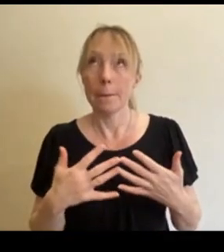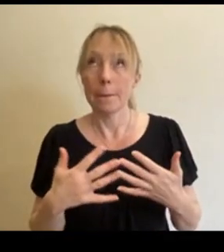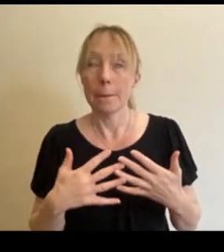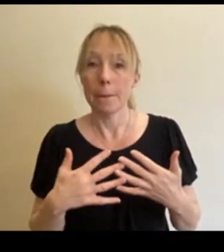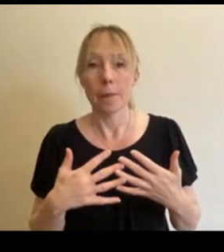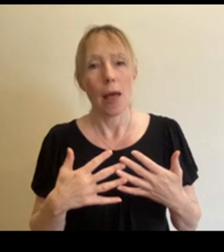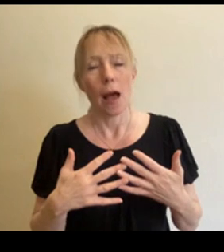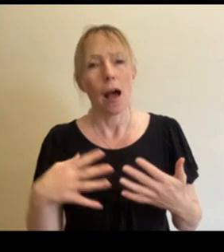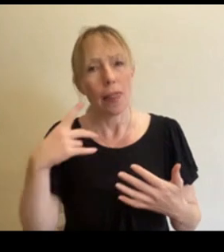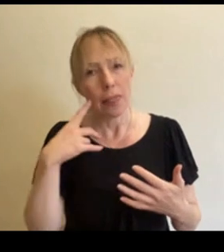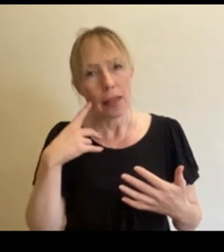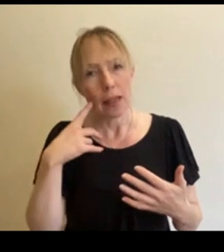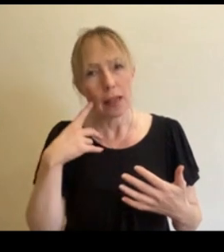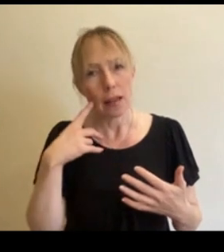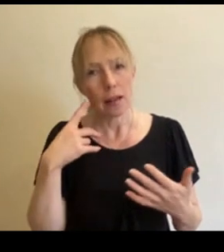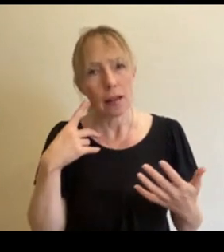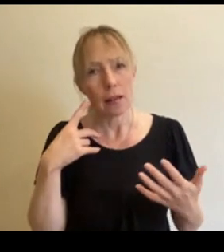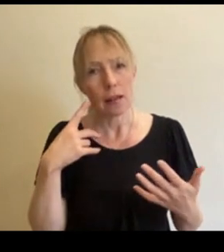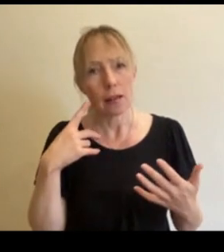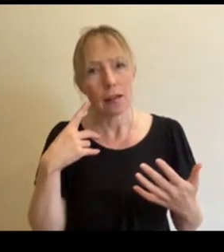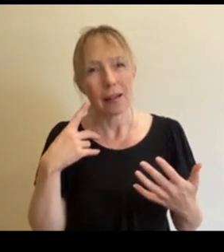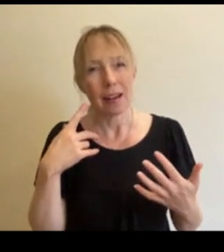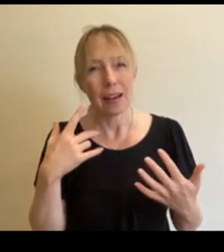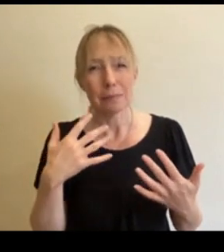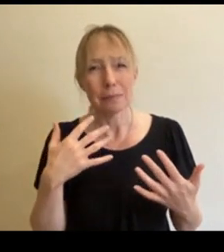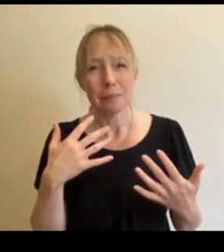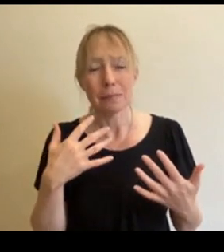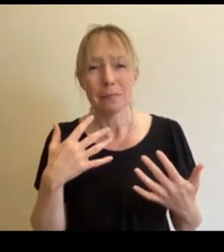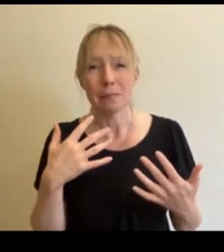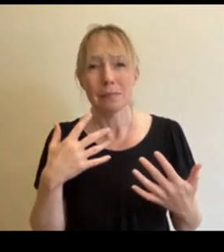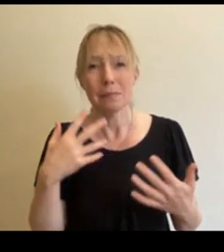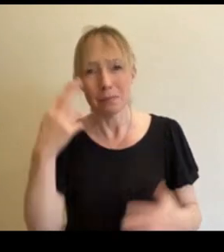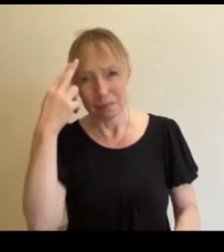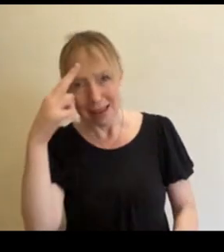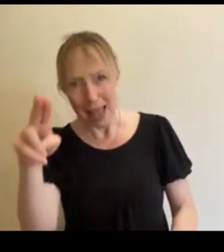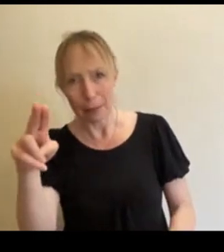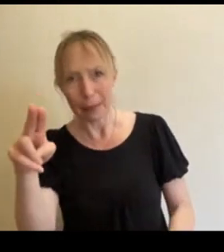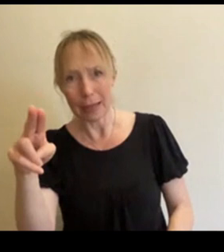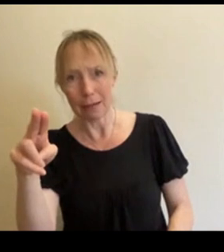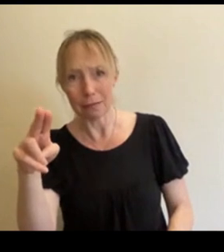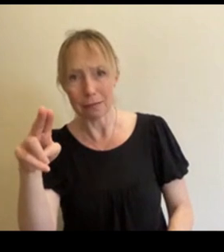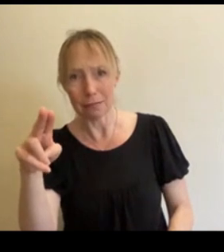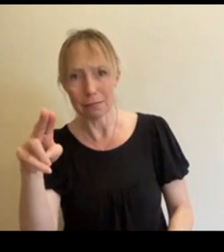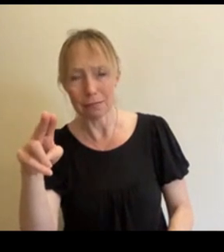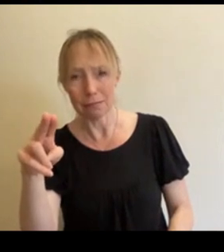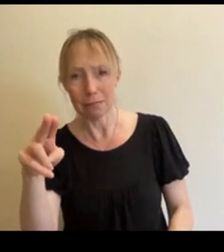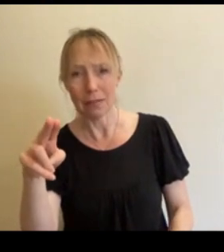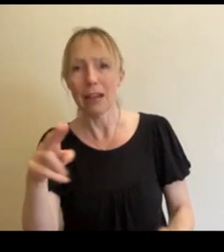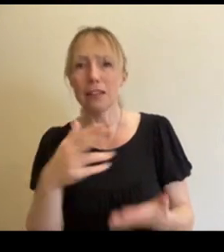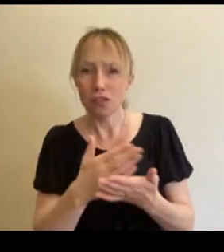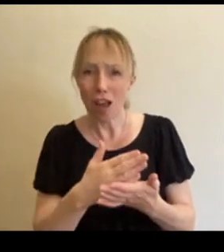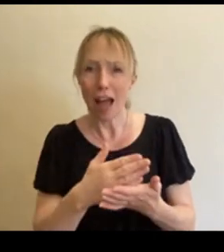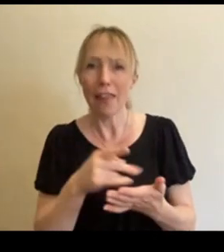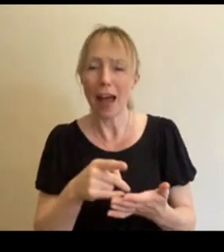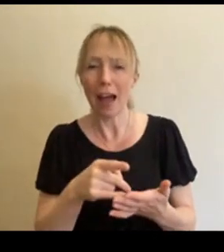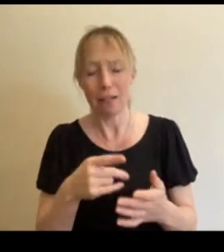I think naming it, having, being able to share it, being